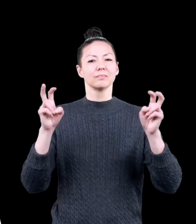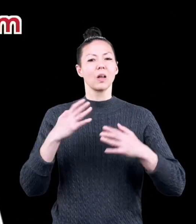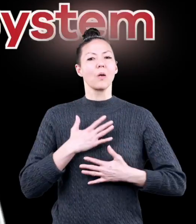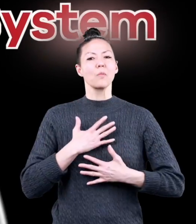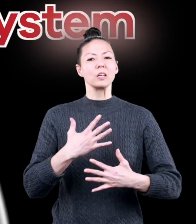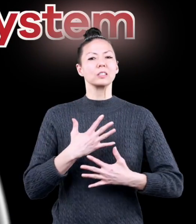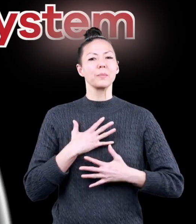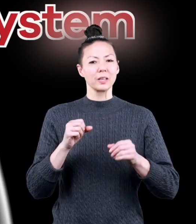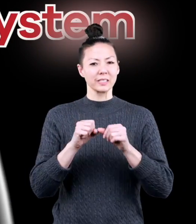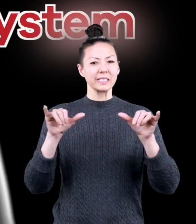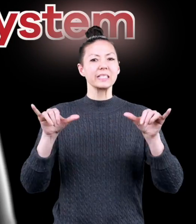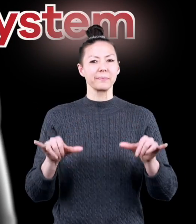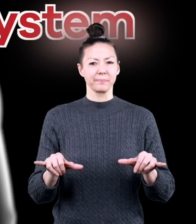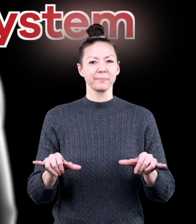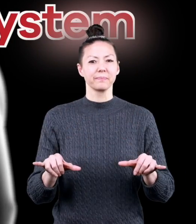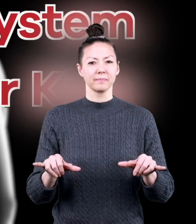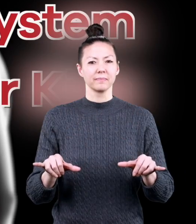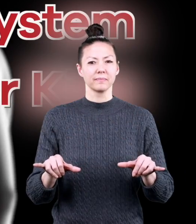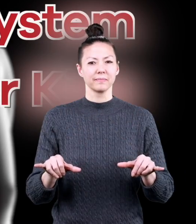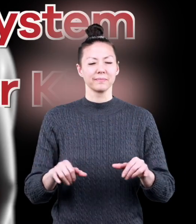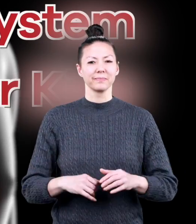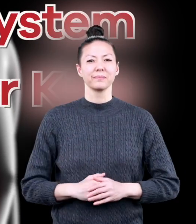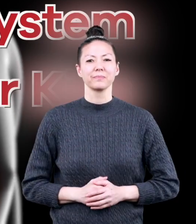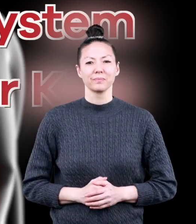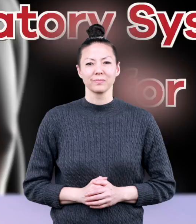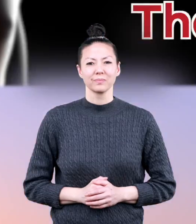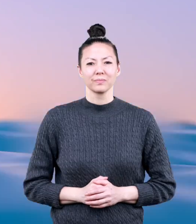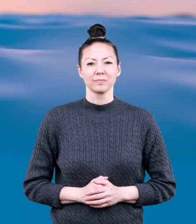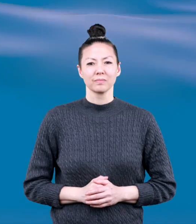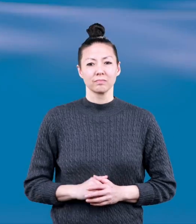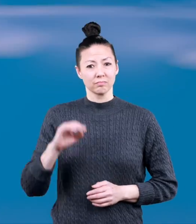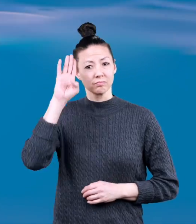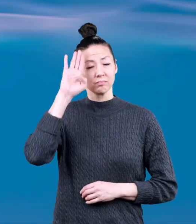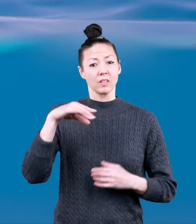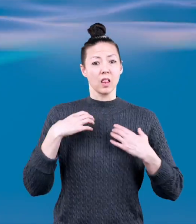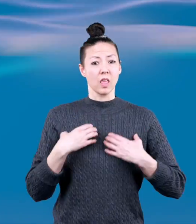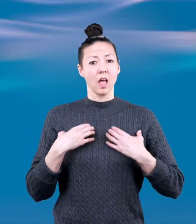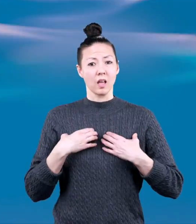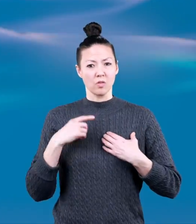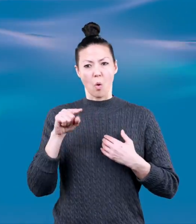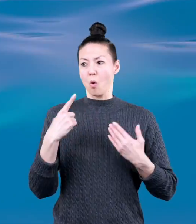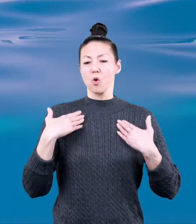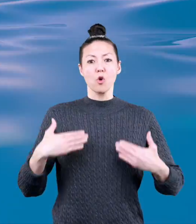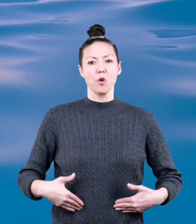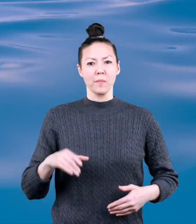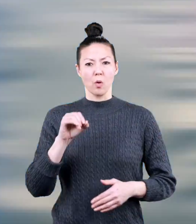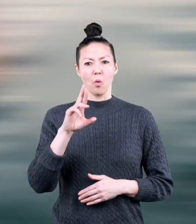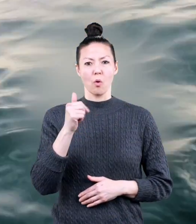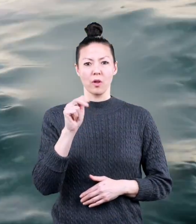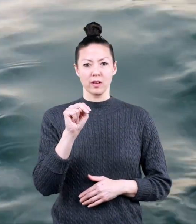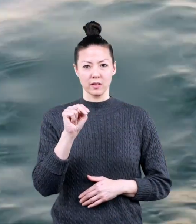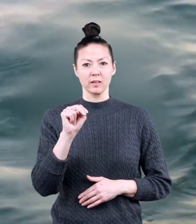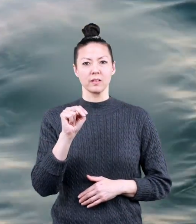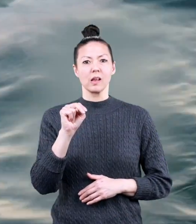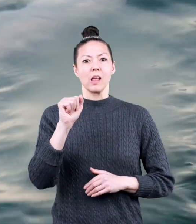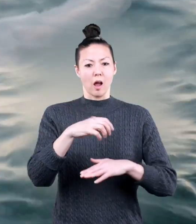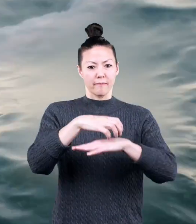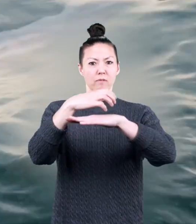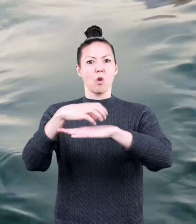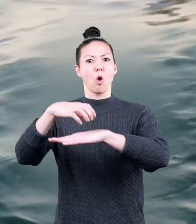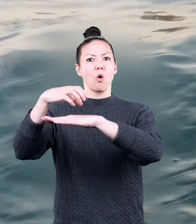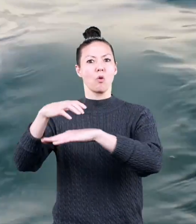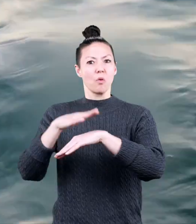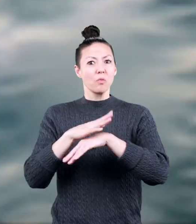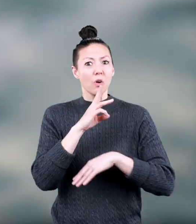The Respiratory System For Kids Did you know that the lungs are the only human